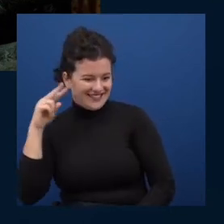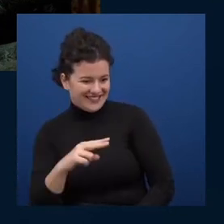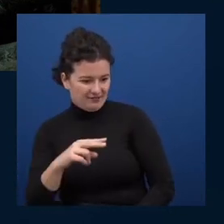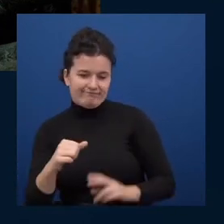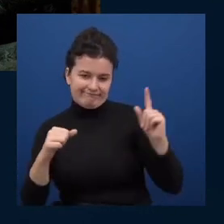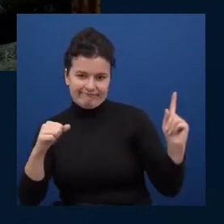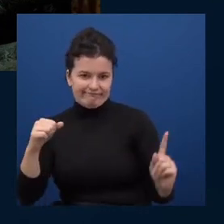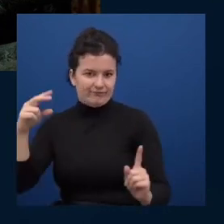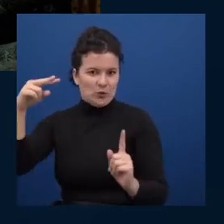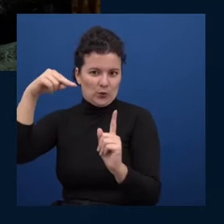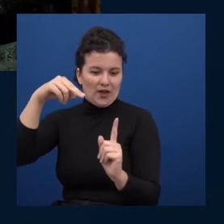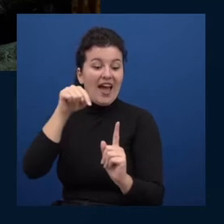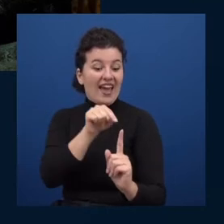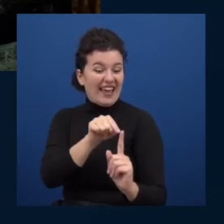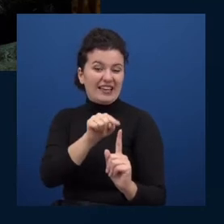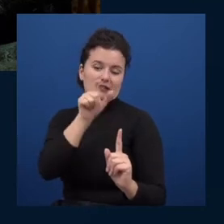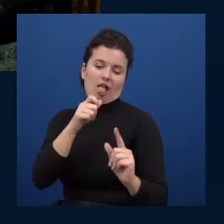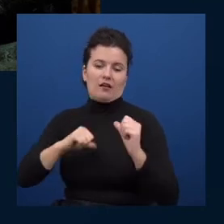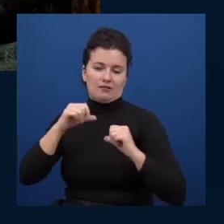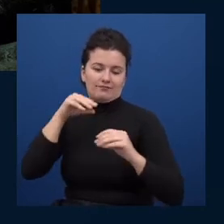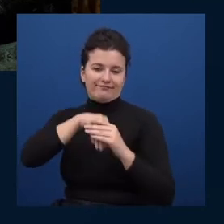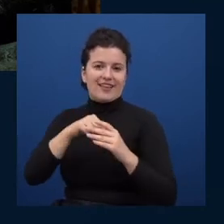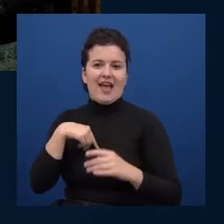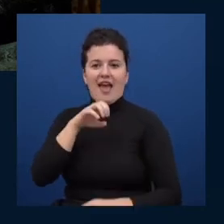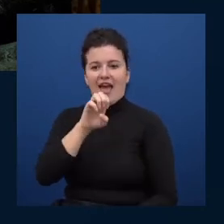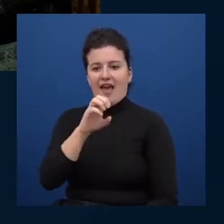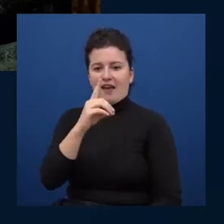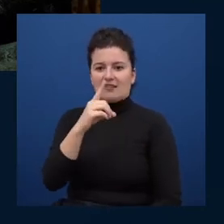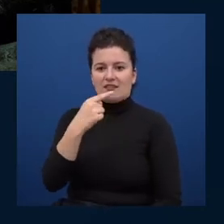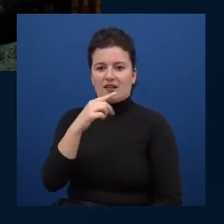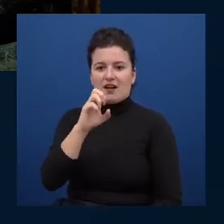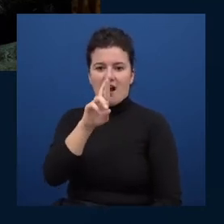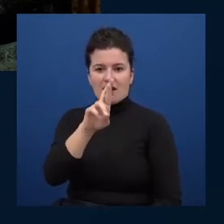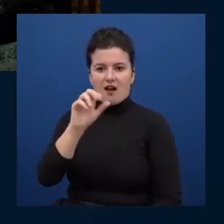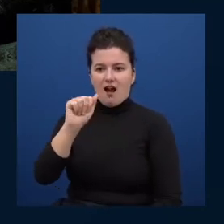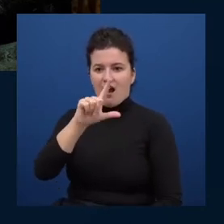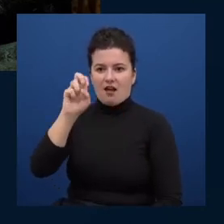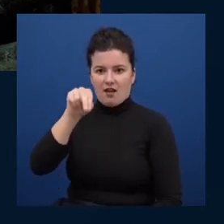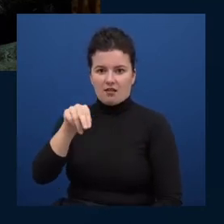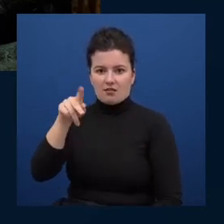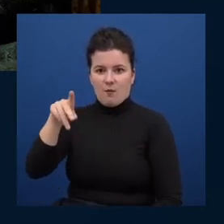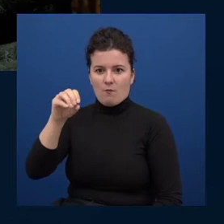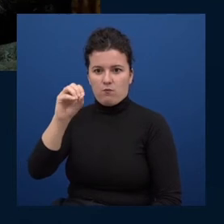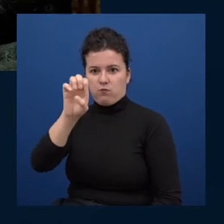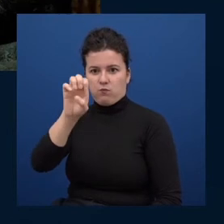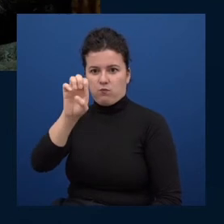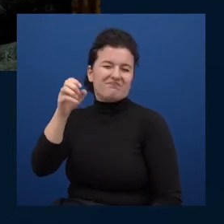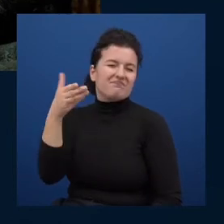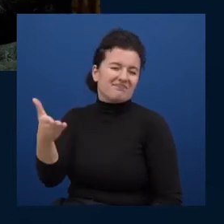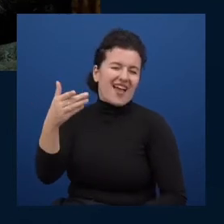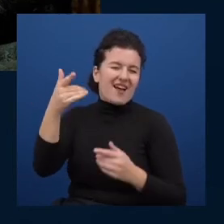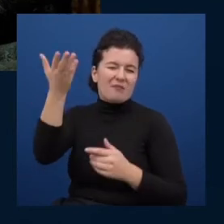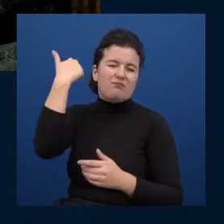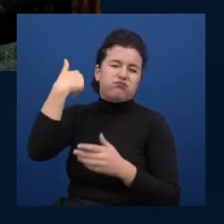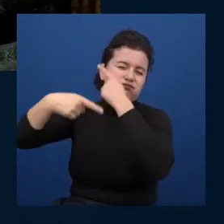of edgar allen poe famous poet and writer so he is the embodiment of edgar allen poe so